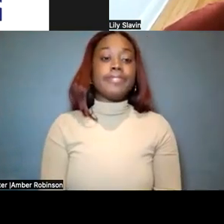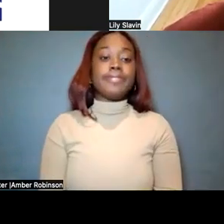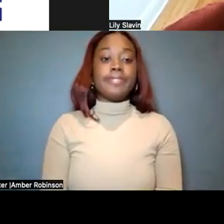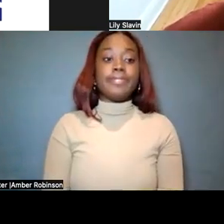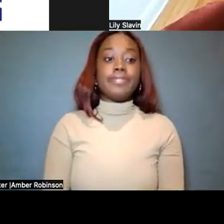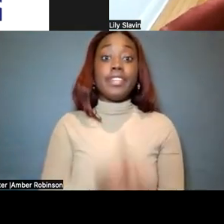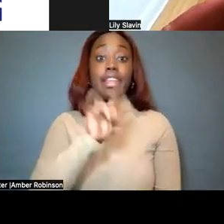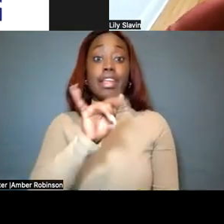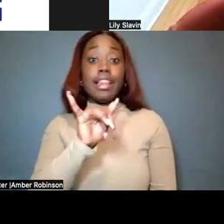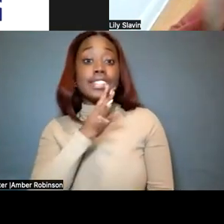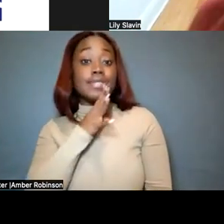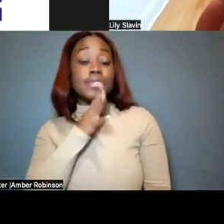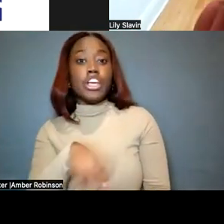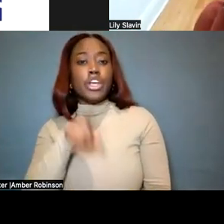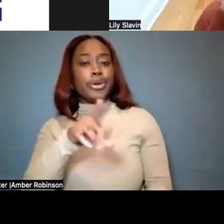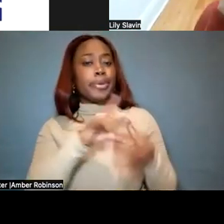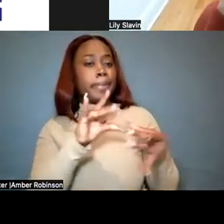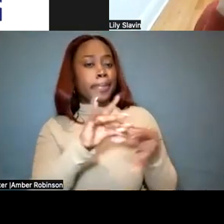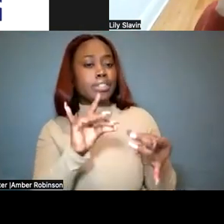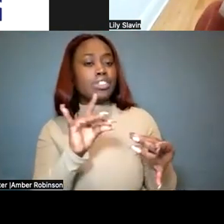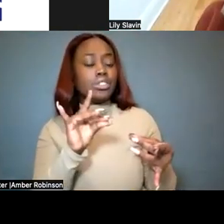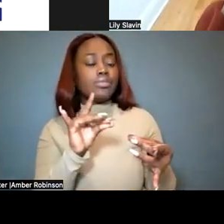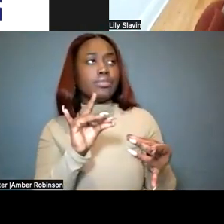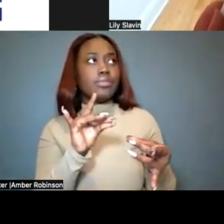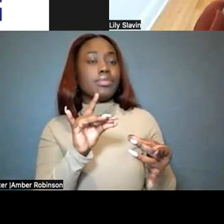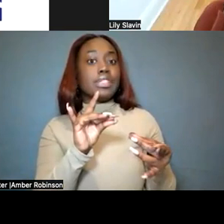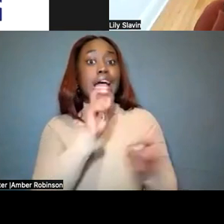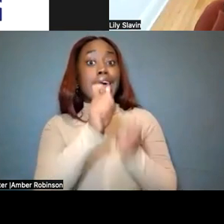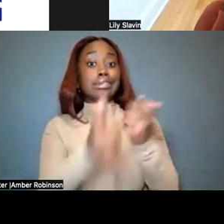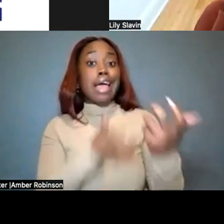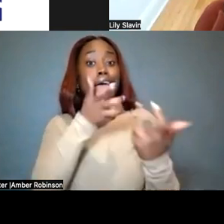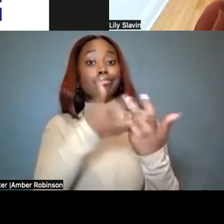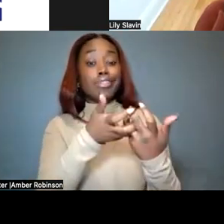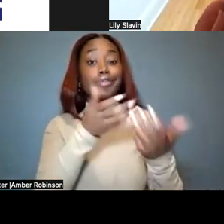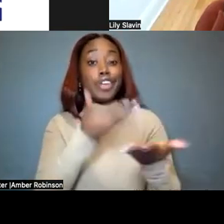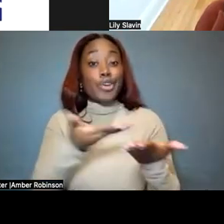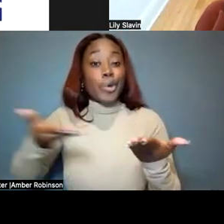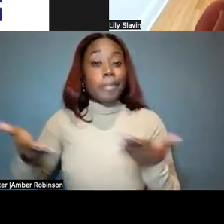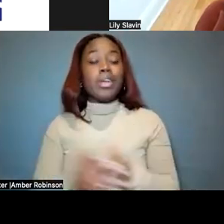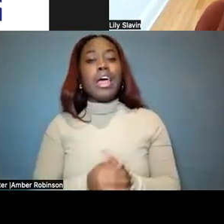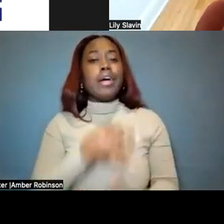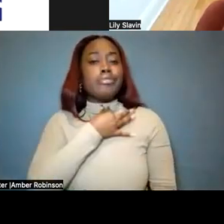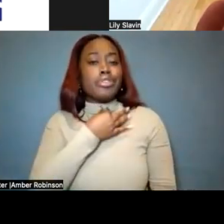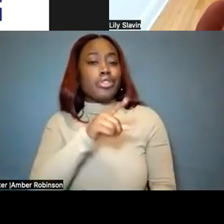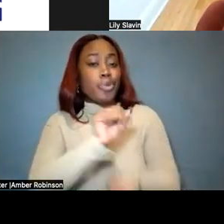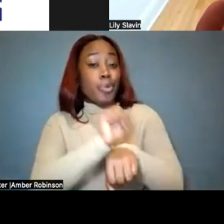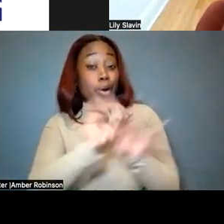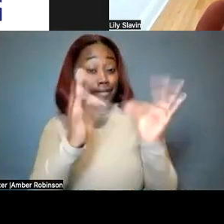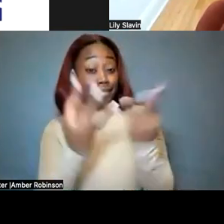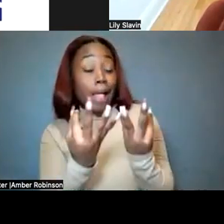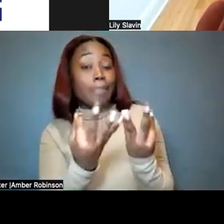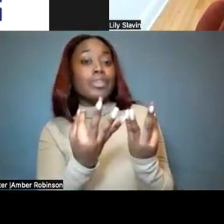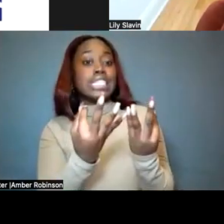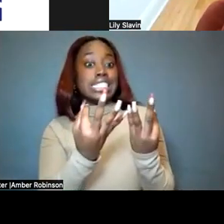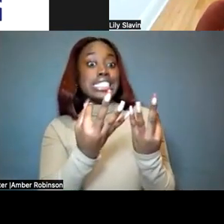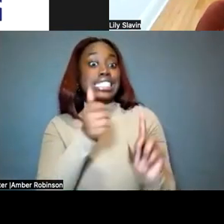So you had mentioned adaptive equipment. And I'm curious, do you ever work with families who